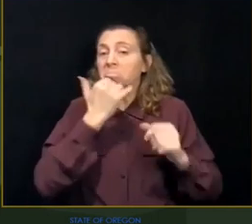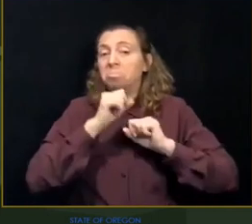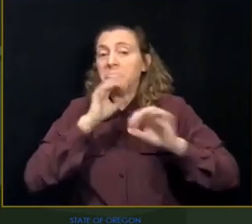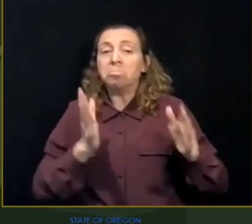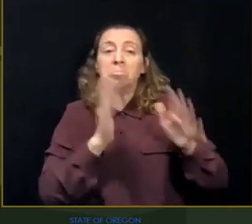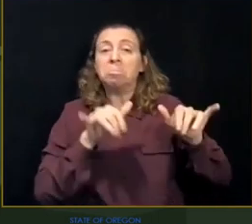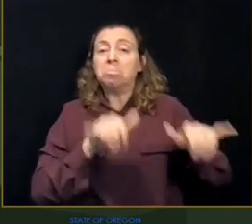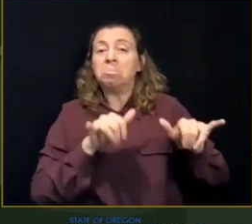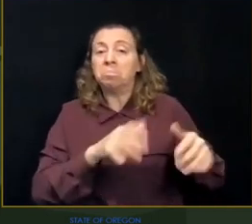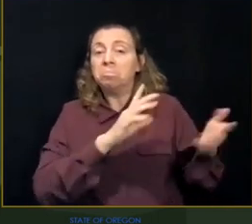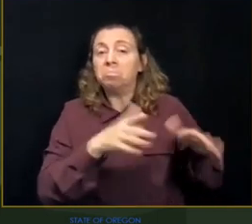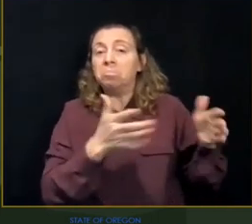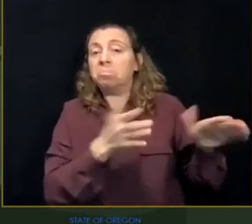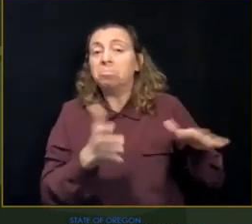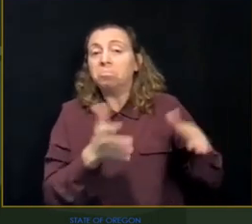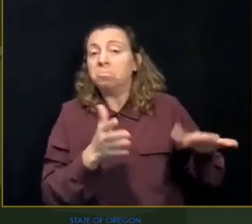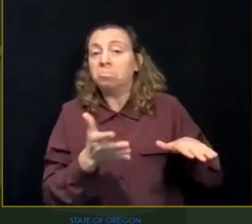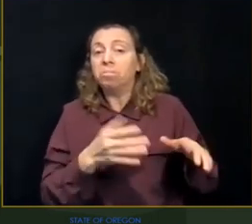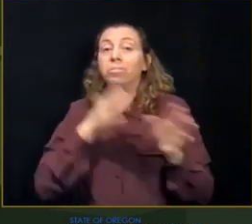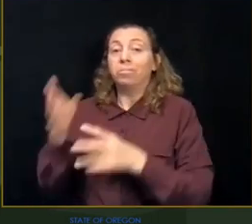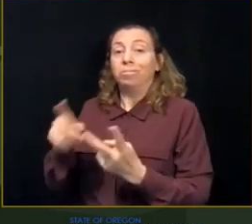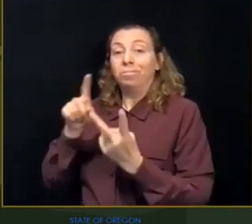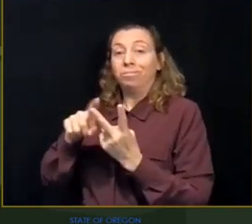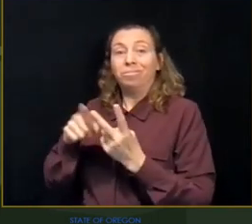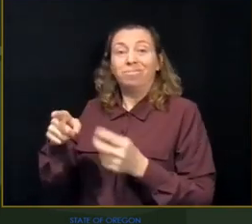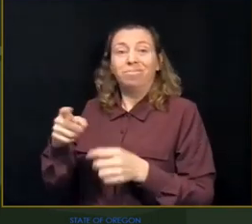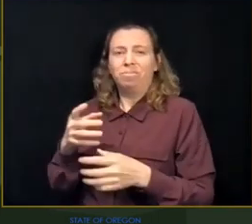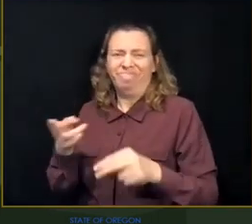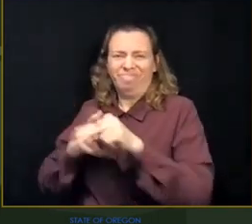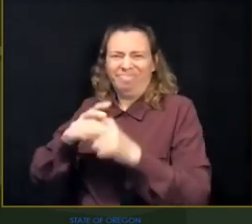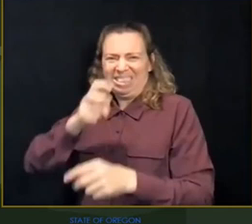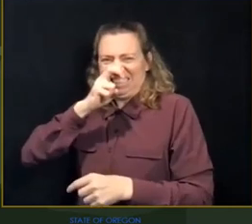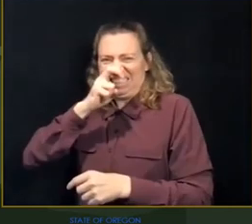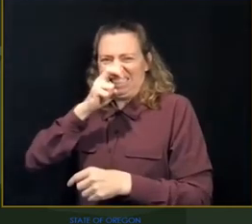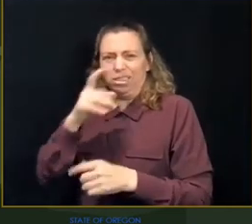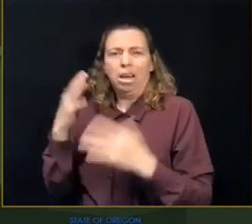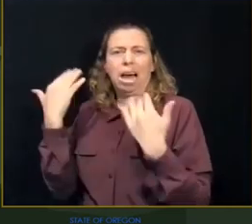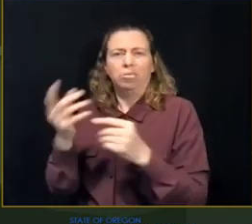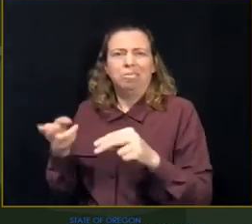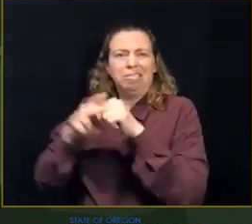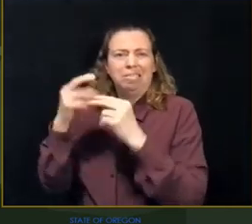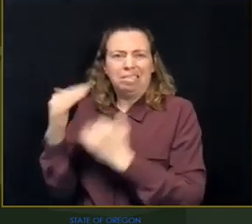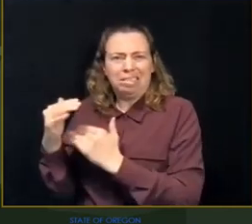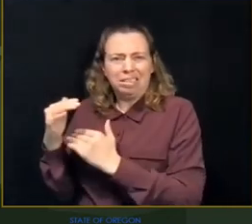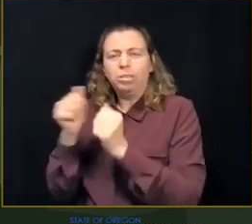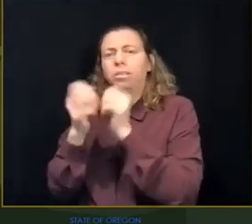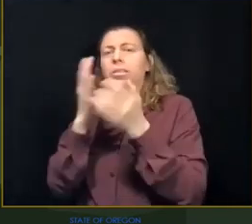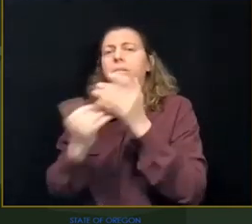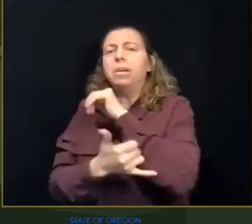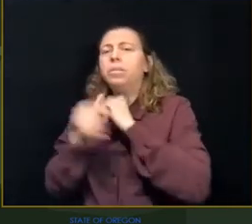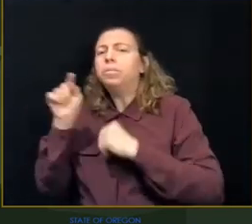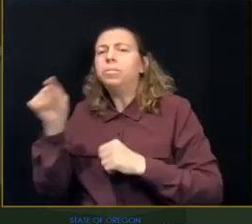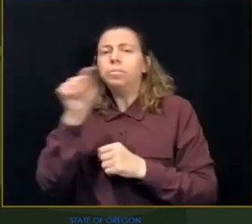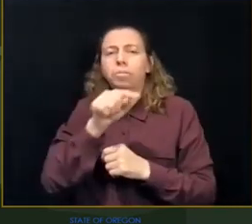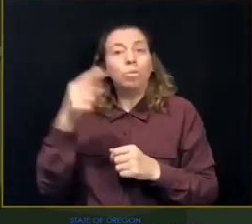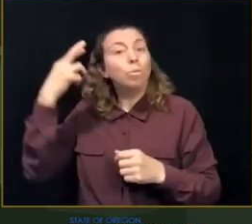required a temporary tightening of restrictions for certain counties, but could save hundreds of lives and prevent as many